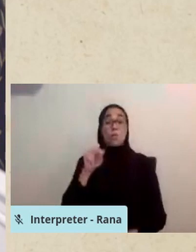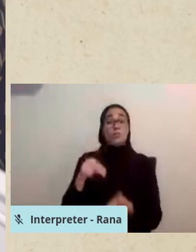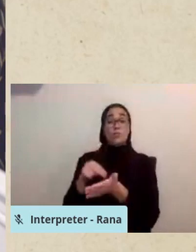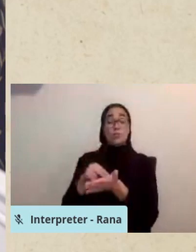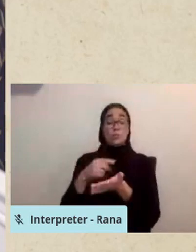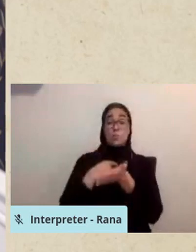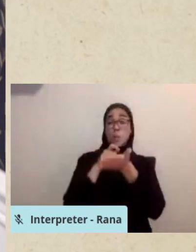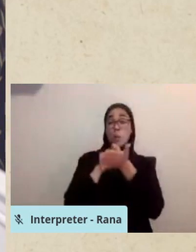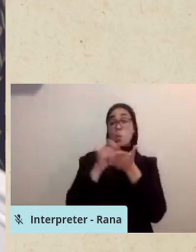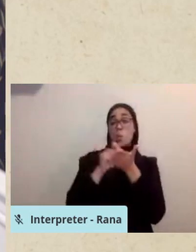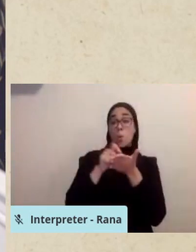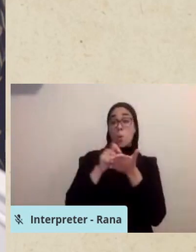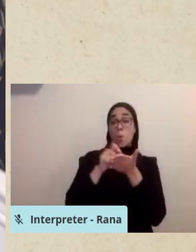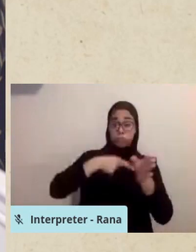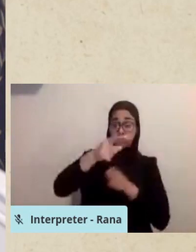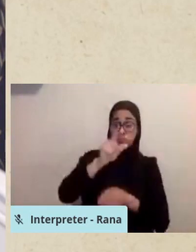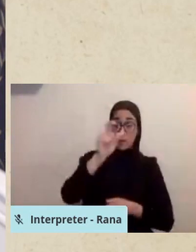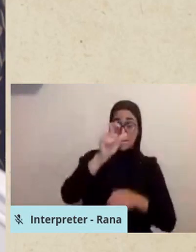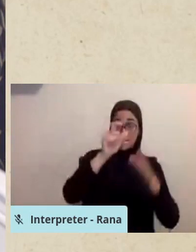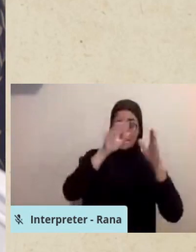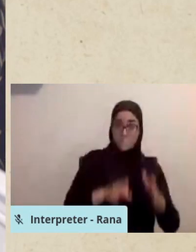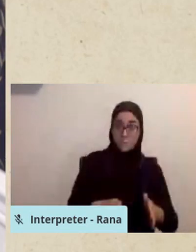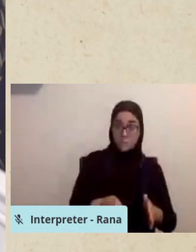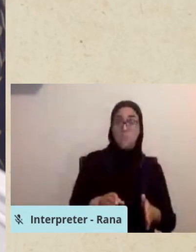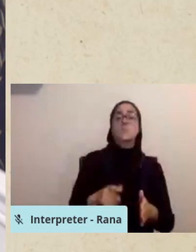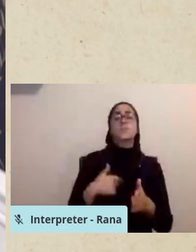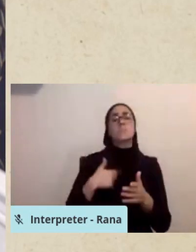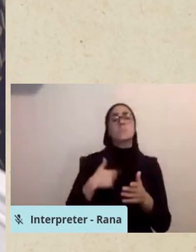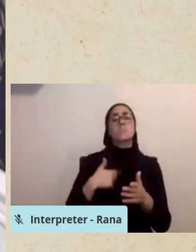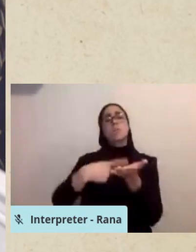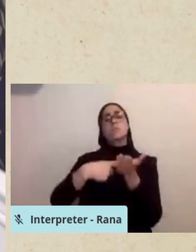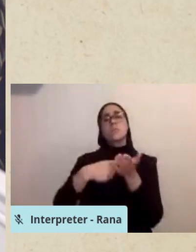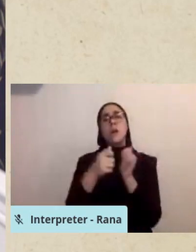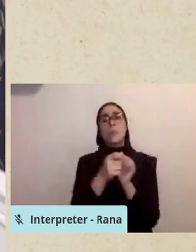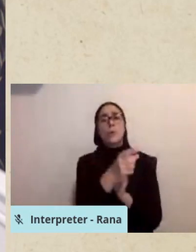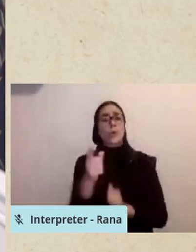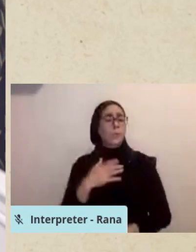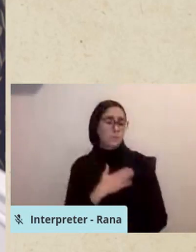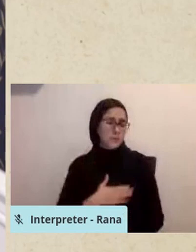Muslims, and I'd like to briefly go over that document with you here.